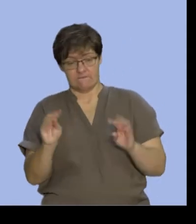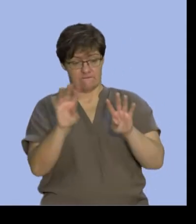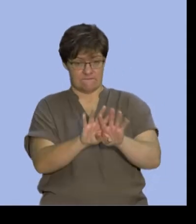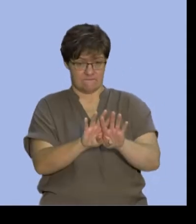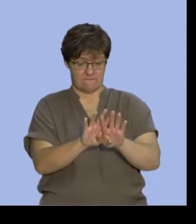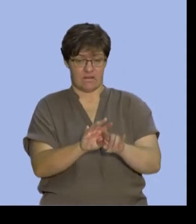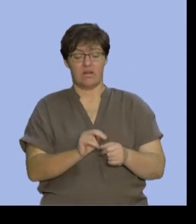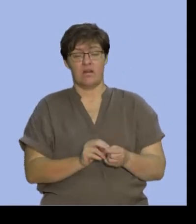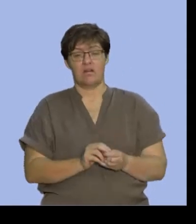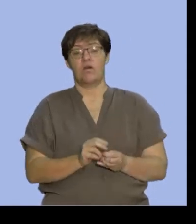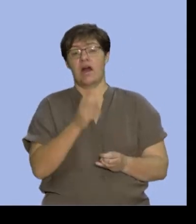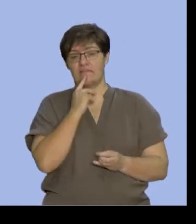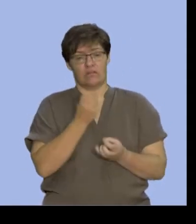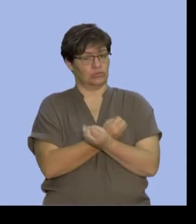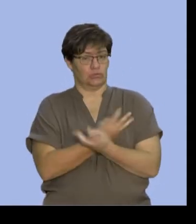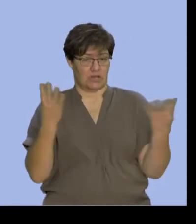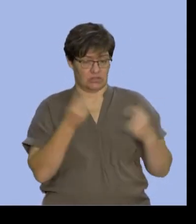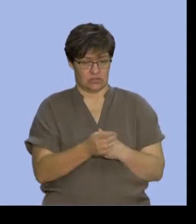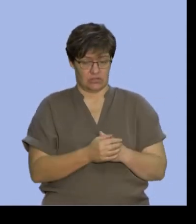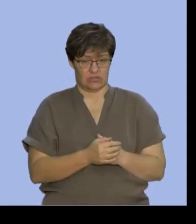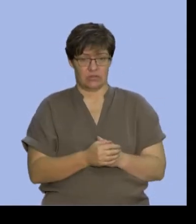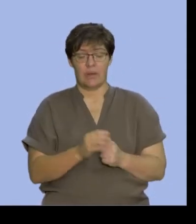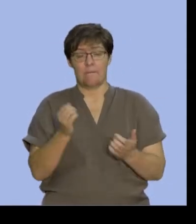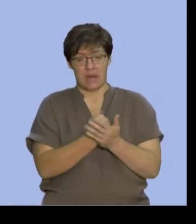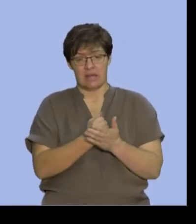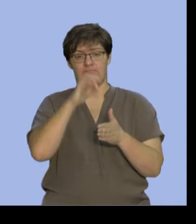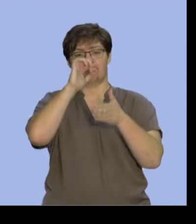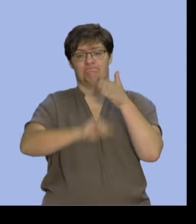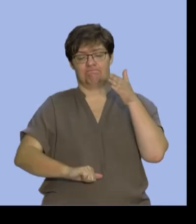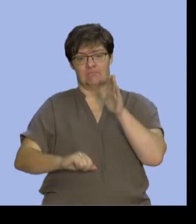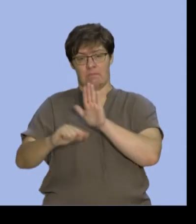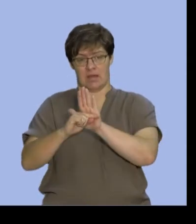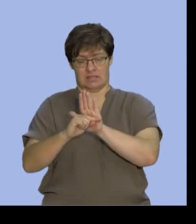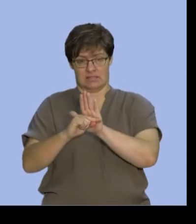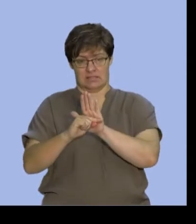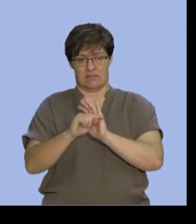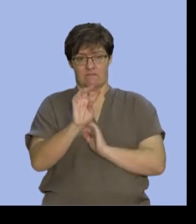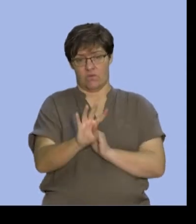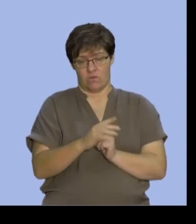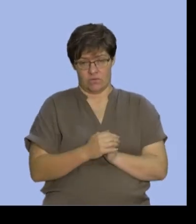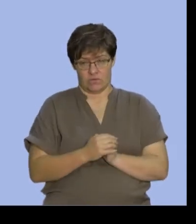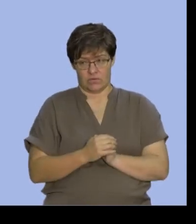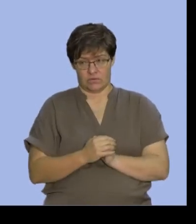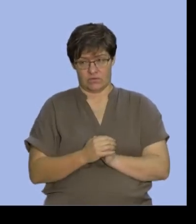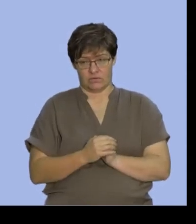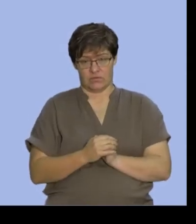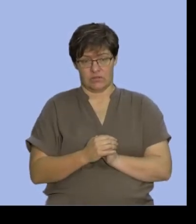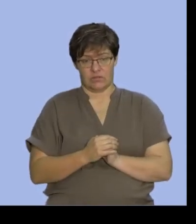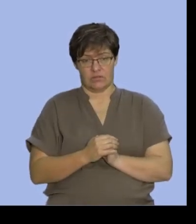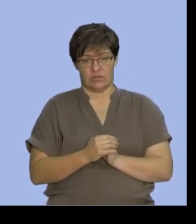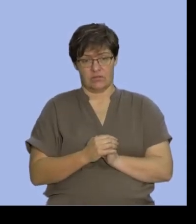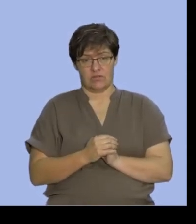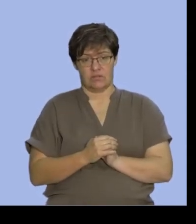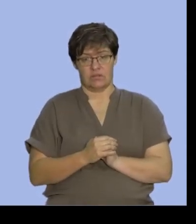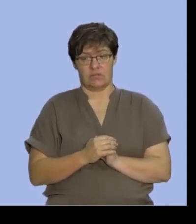together, we'll have too much. We have to take away the 4, the probability of the 4 in this one. So, it